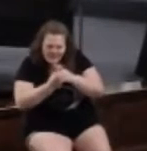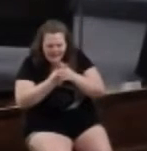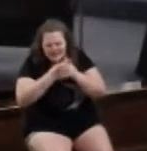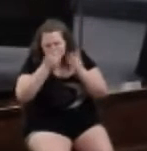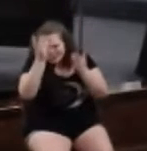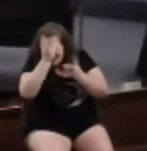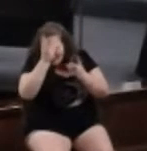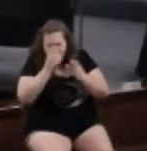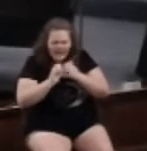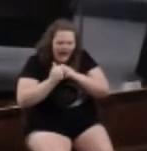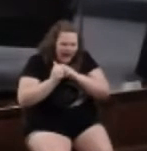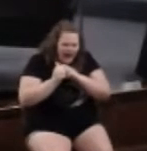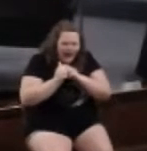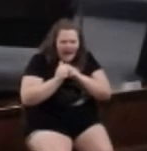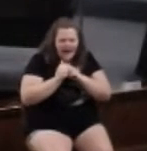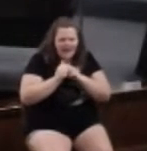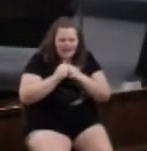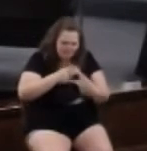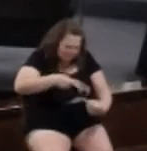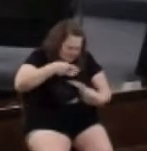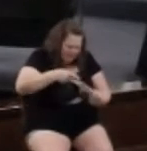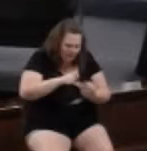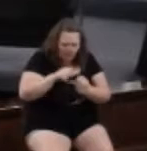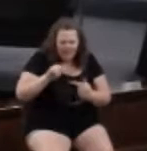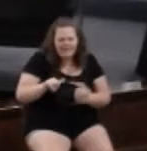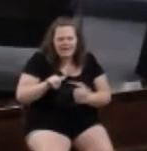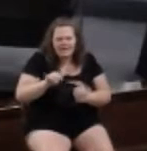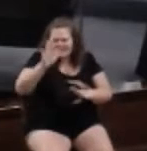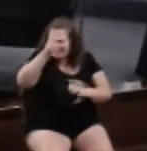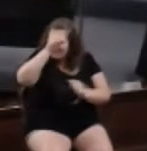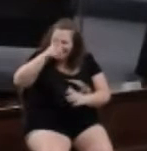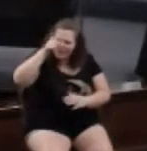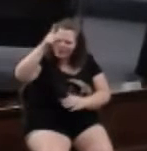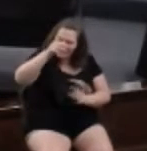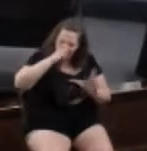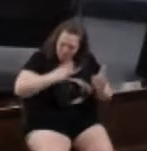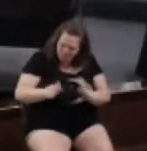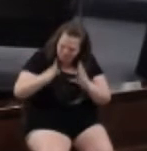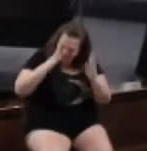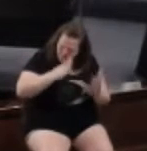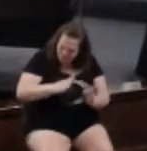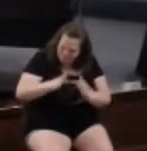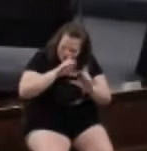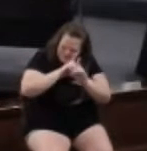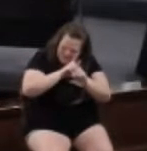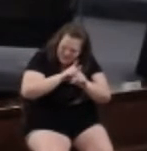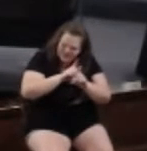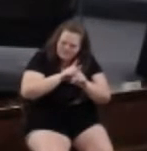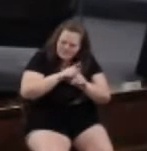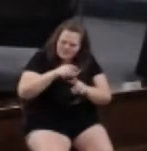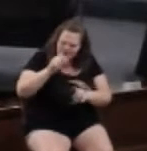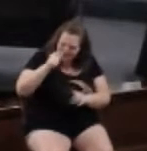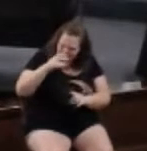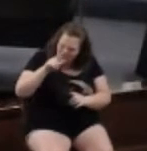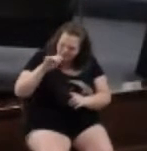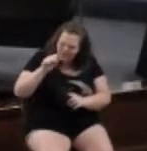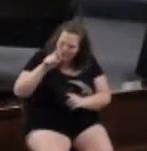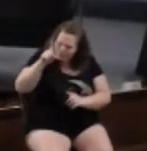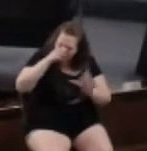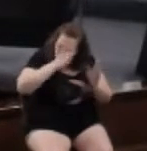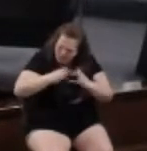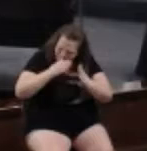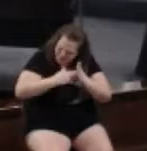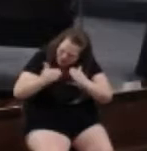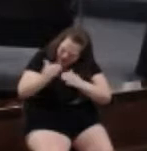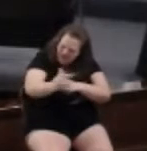about how we should deal with it. Father, were prepping the disciples and the apostles. You were prepping them